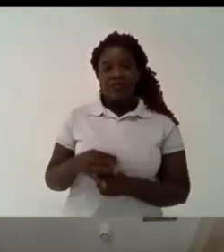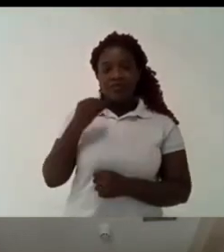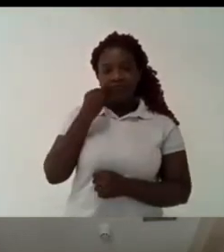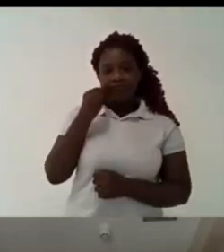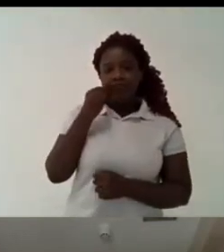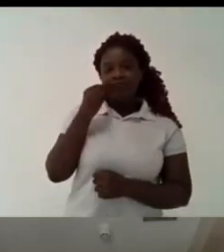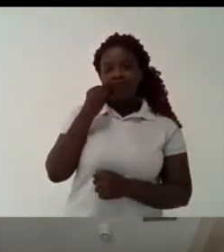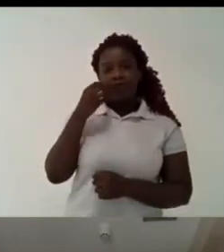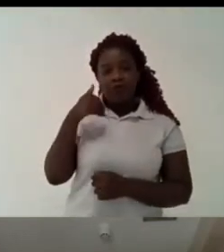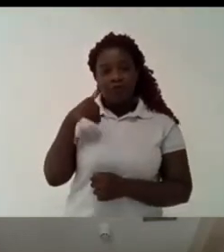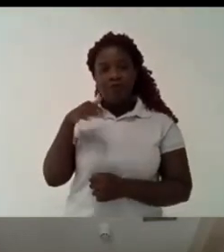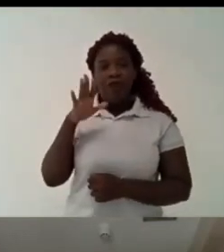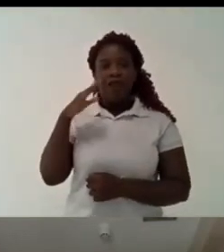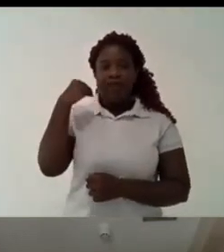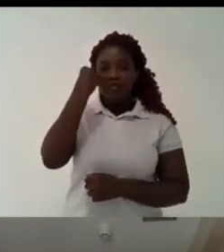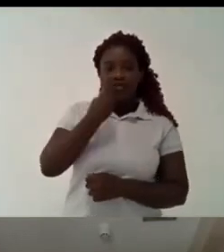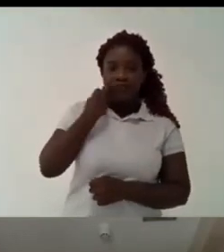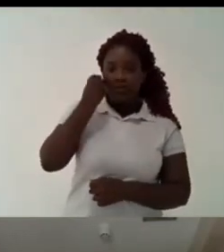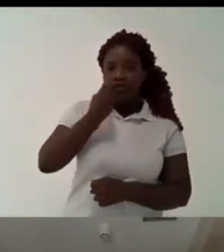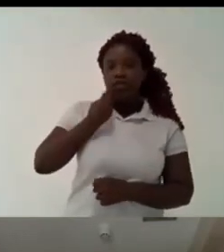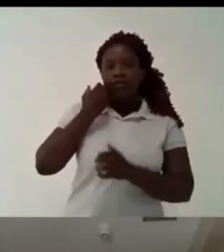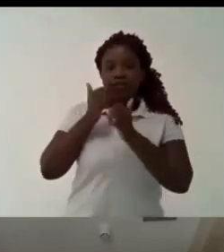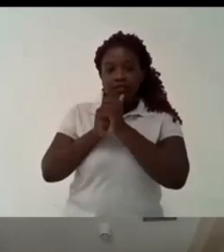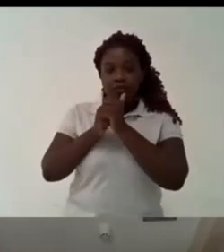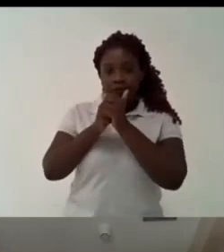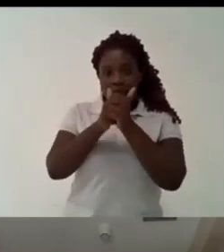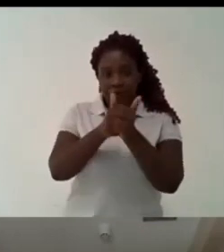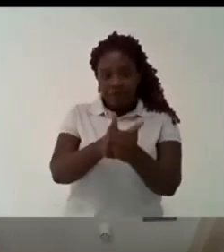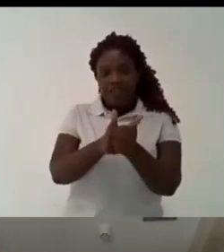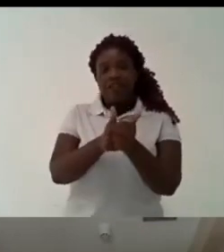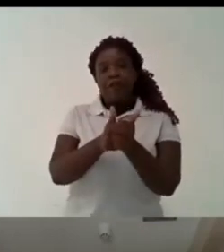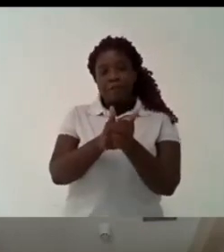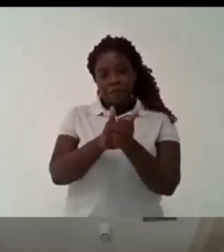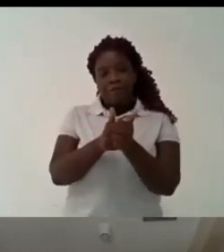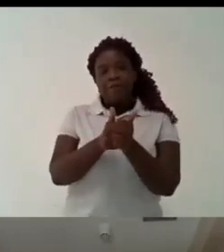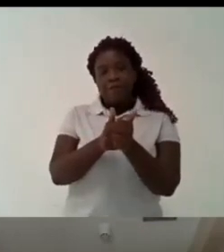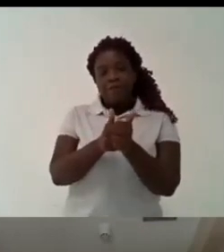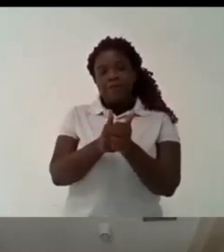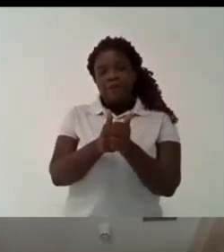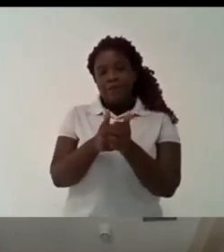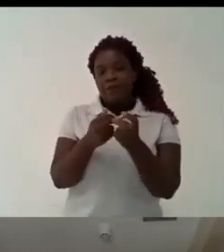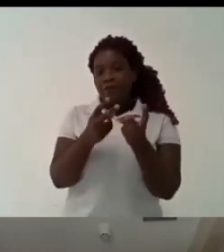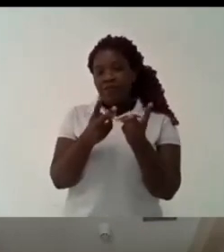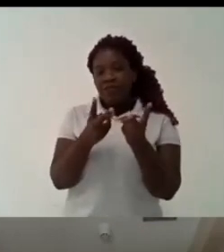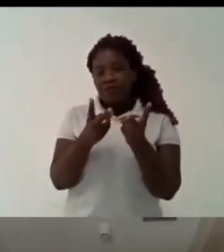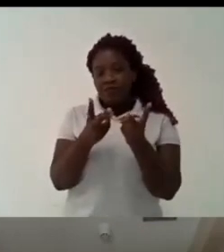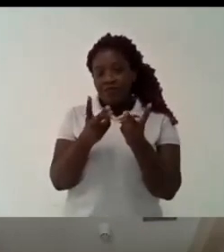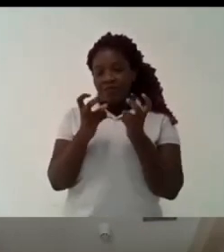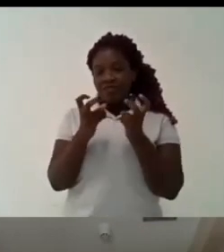uh my i was a postdoc student so i